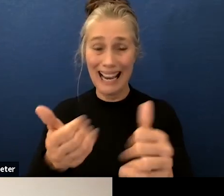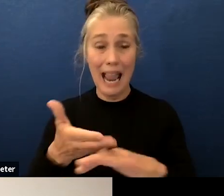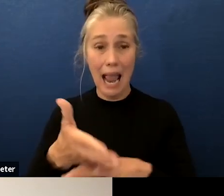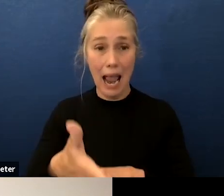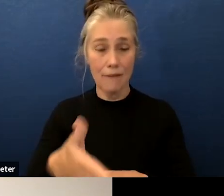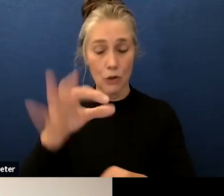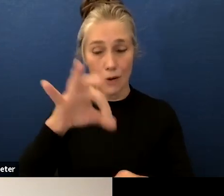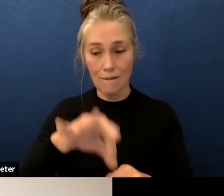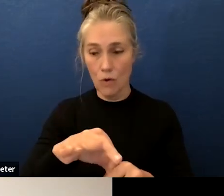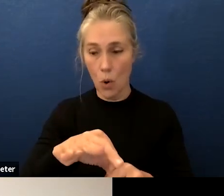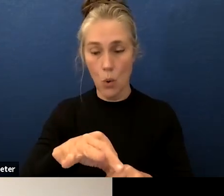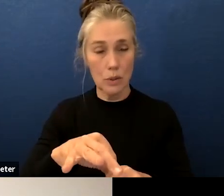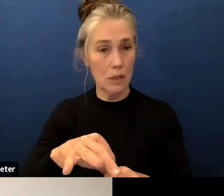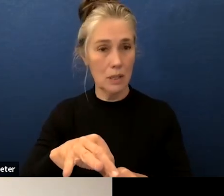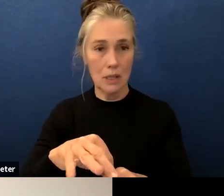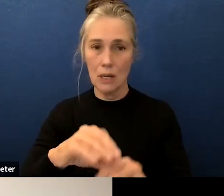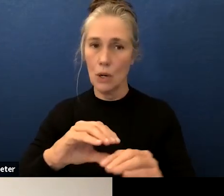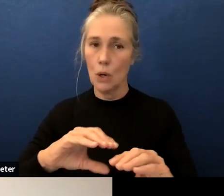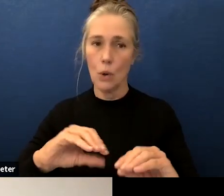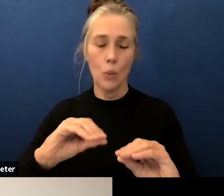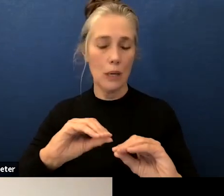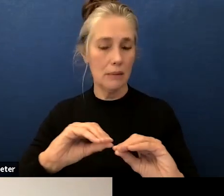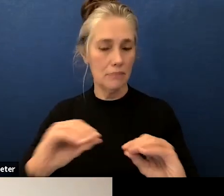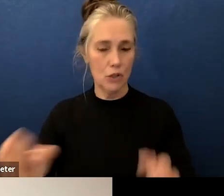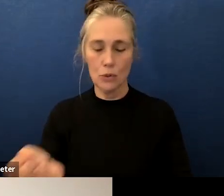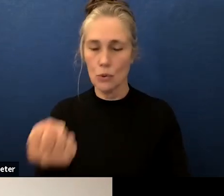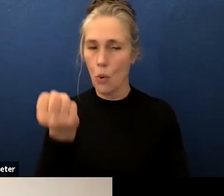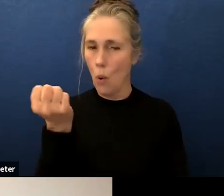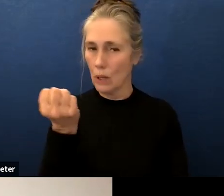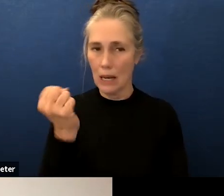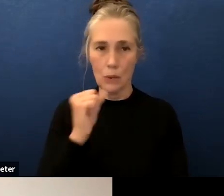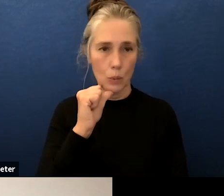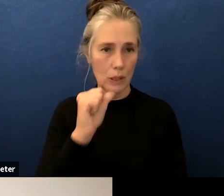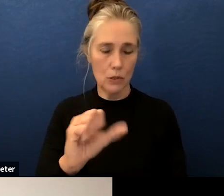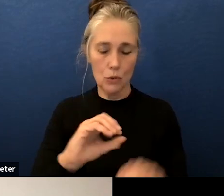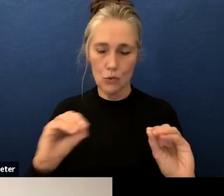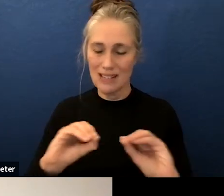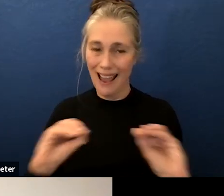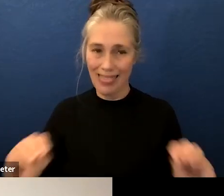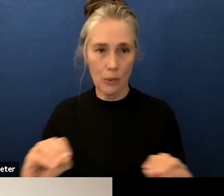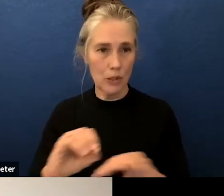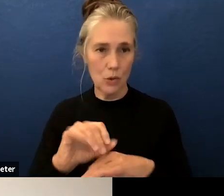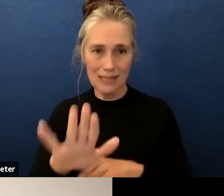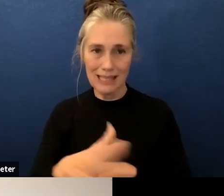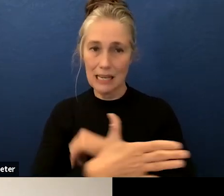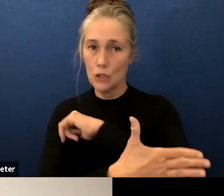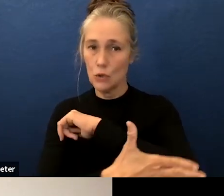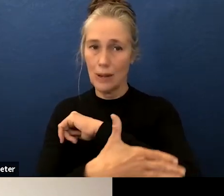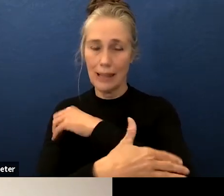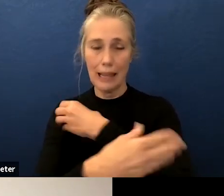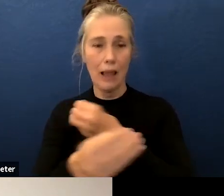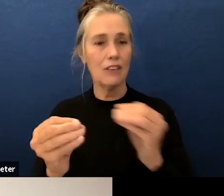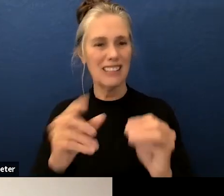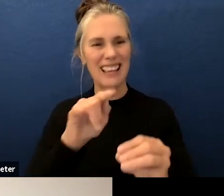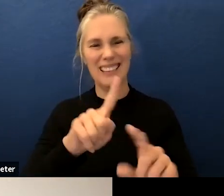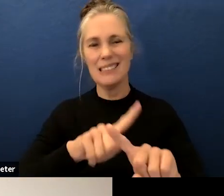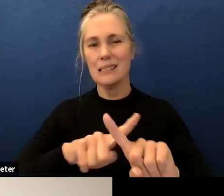other than we just hold on to it we don't send it to the county office or anything like that so it's different than other plans that we had